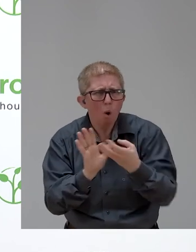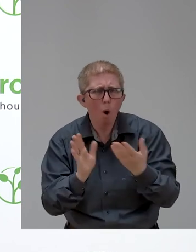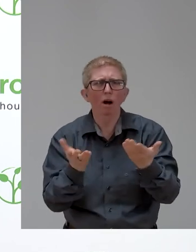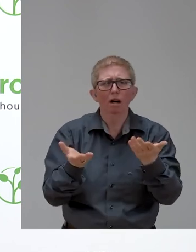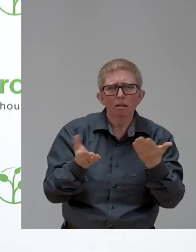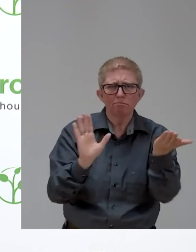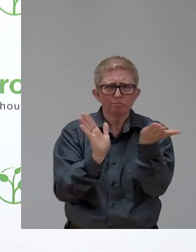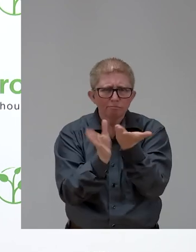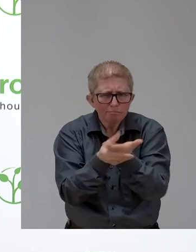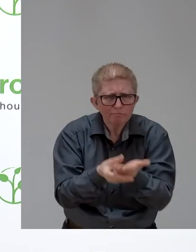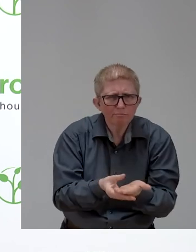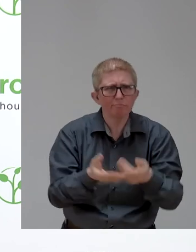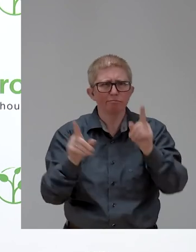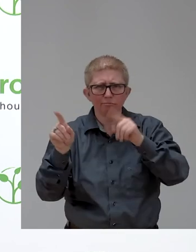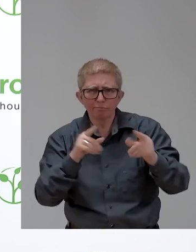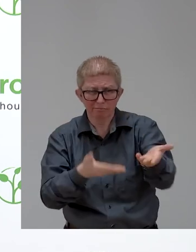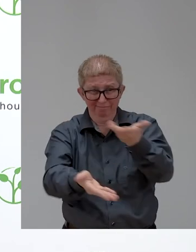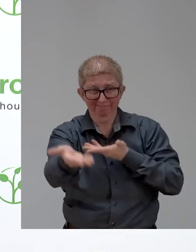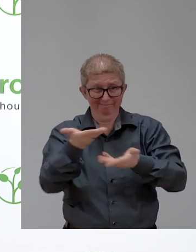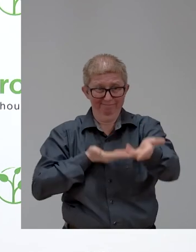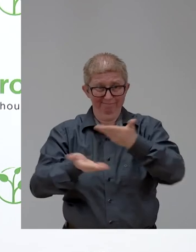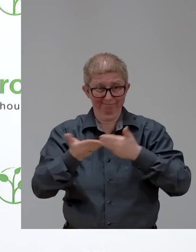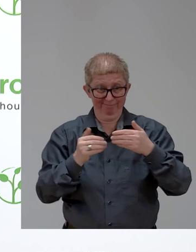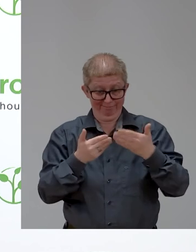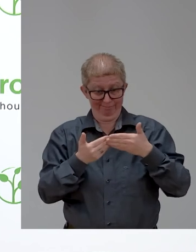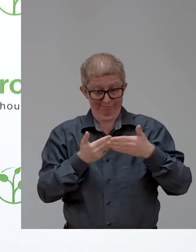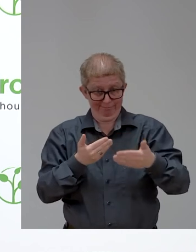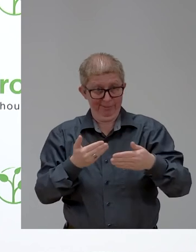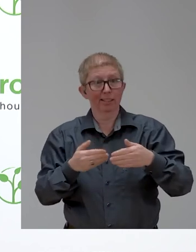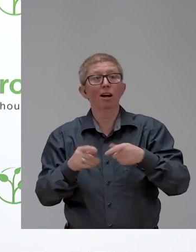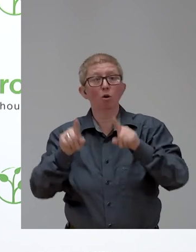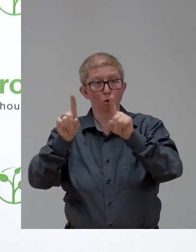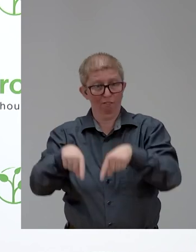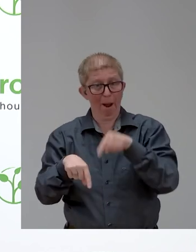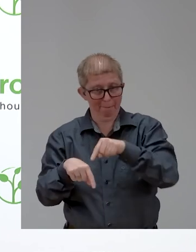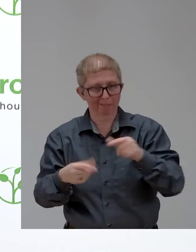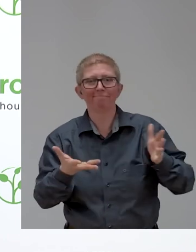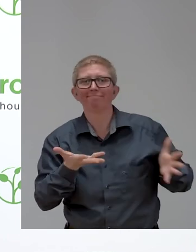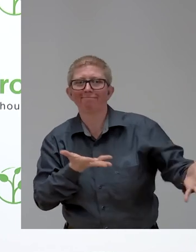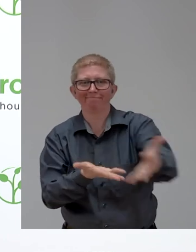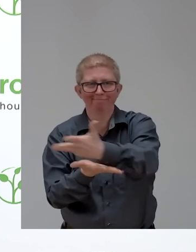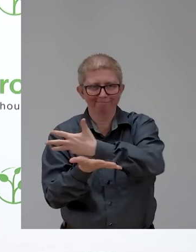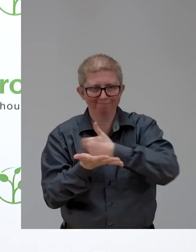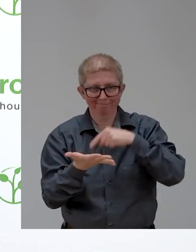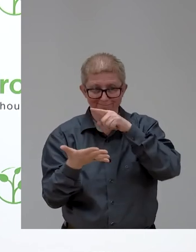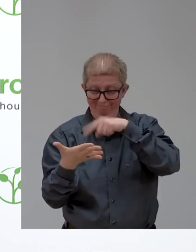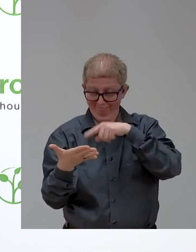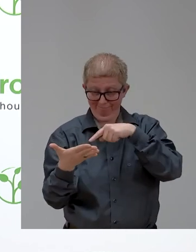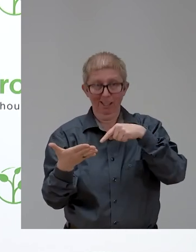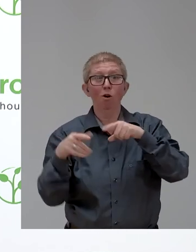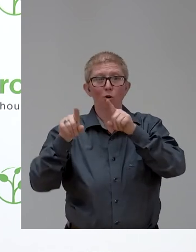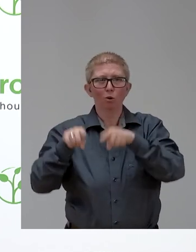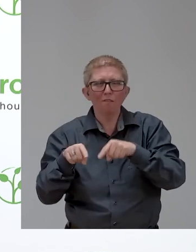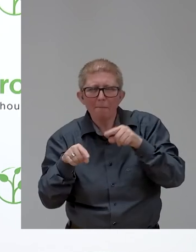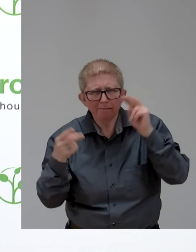sheets are done by the end of November and this is then comes into conference planning and this year we were coming back to you